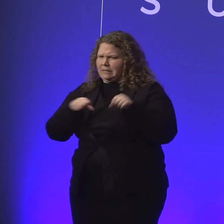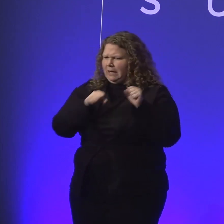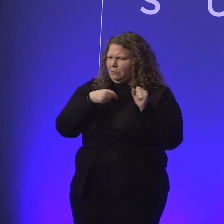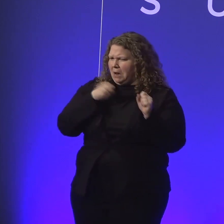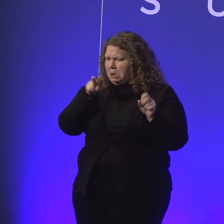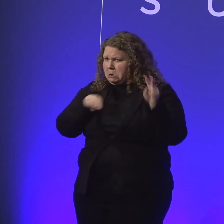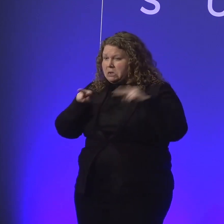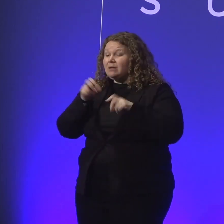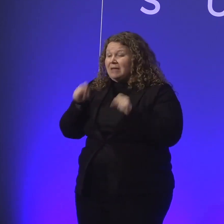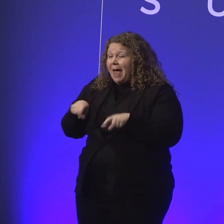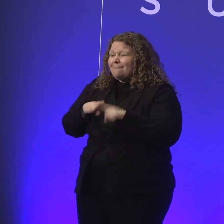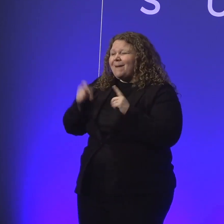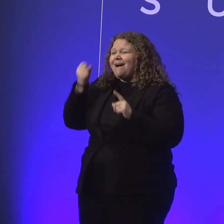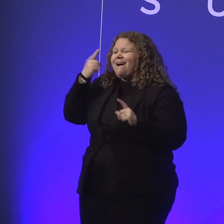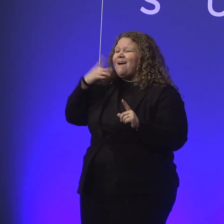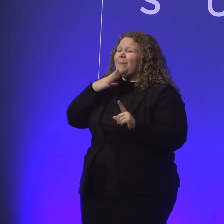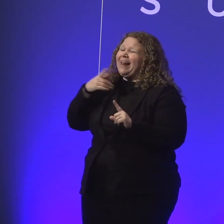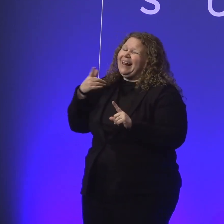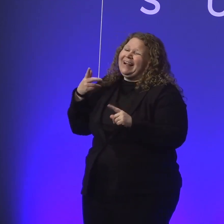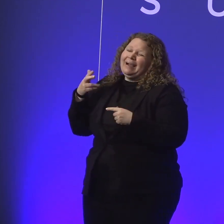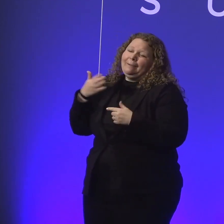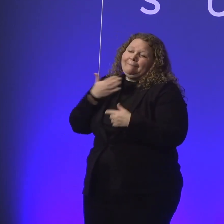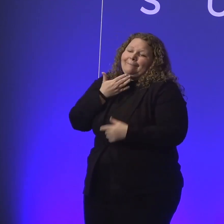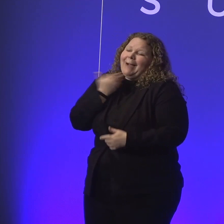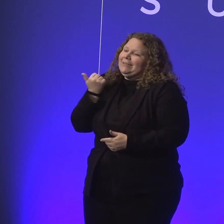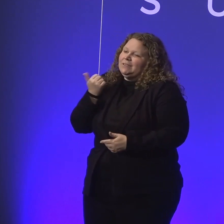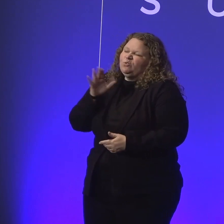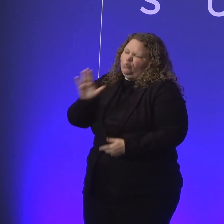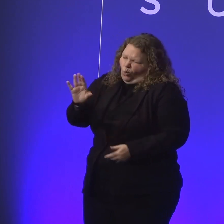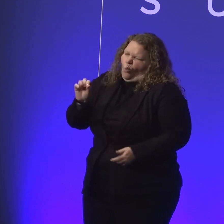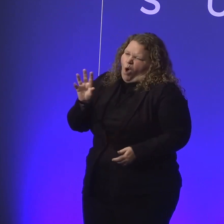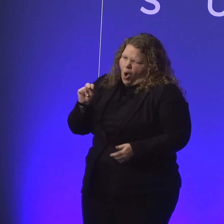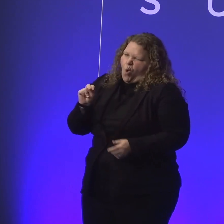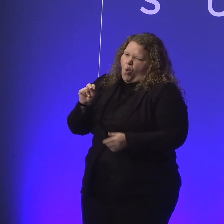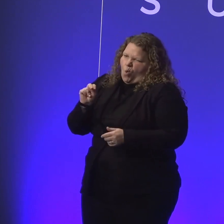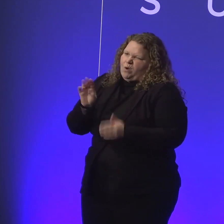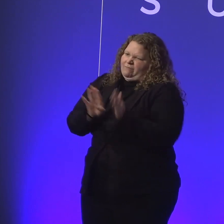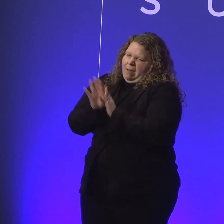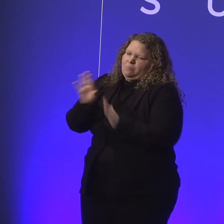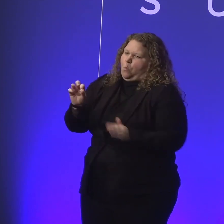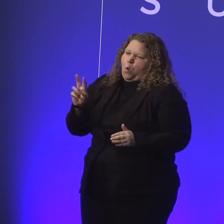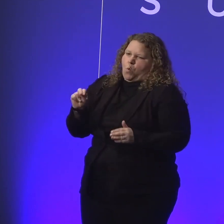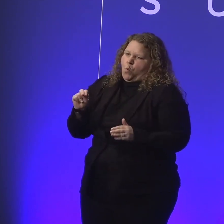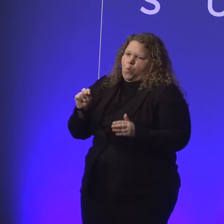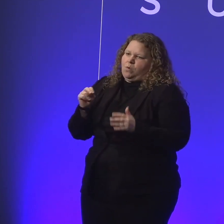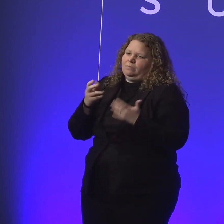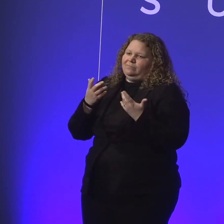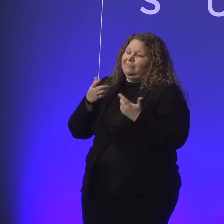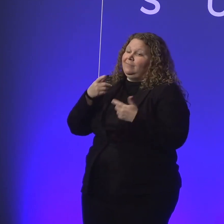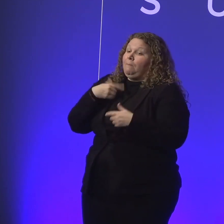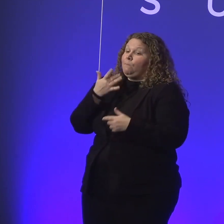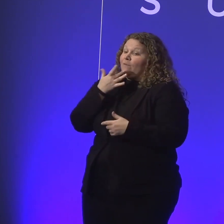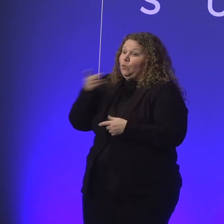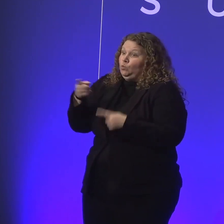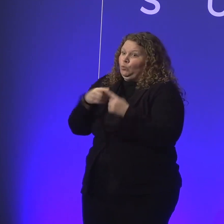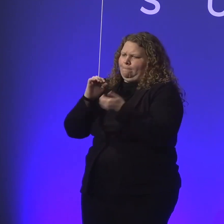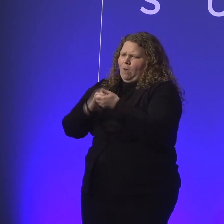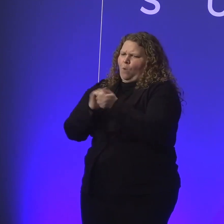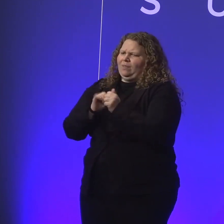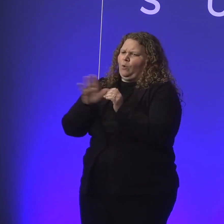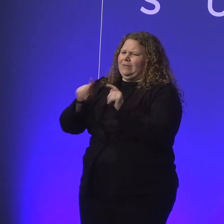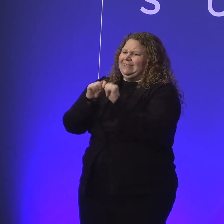same impact that you want to drive. So to me, it's getting together with your team at Microsoft, getting together with the accessibility team at Microsoft,